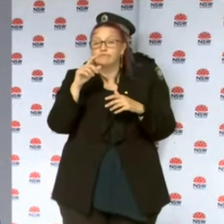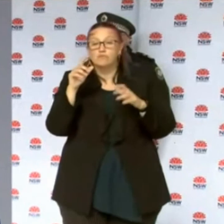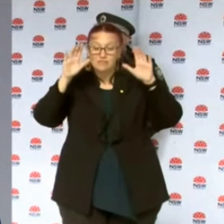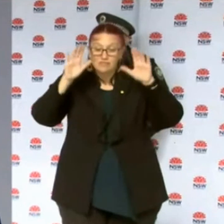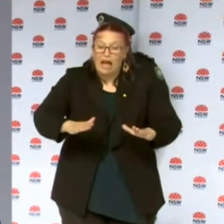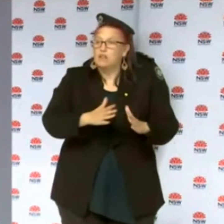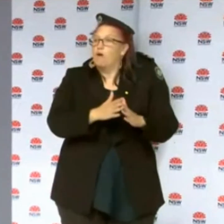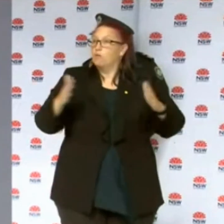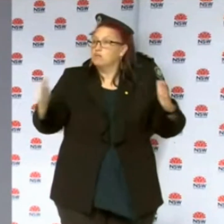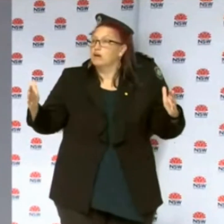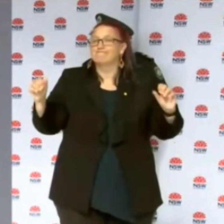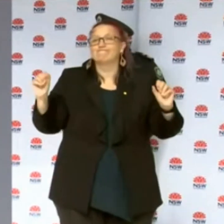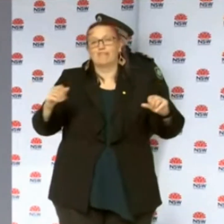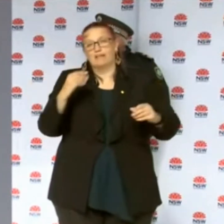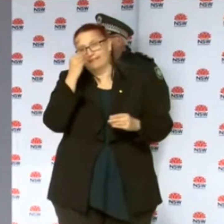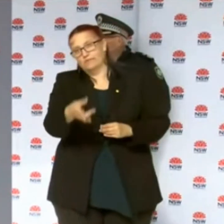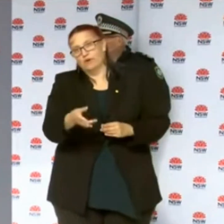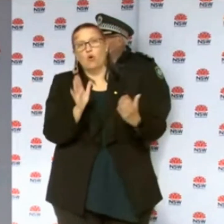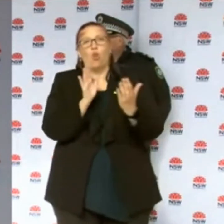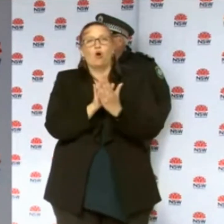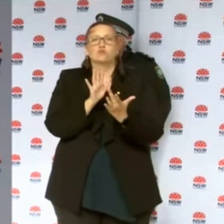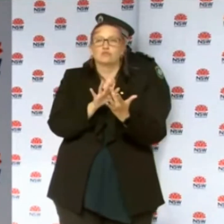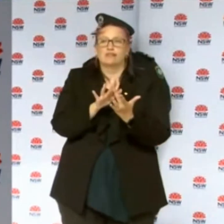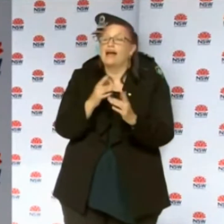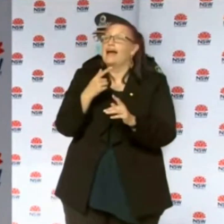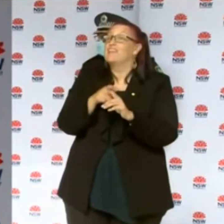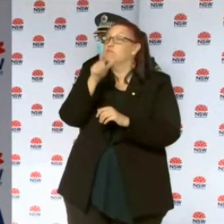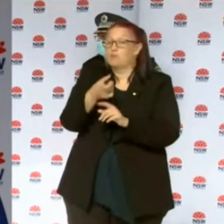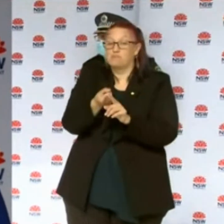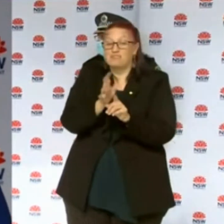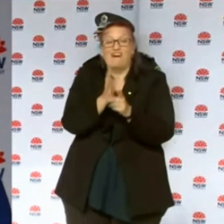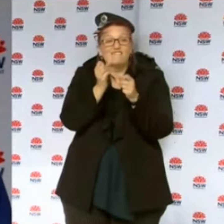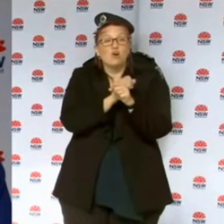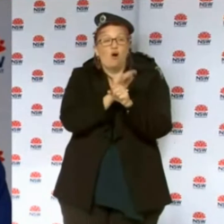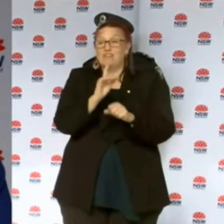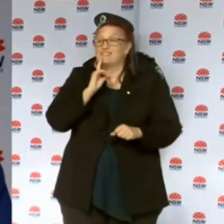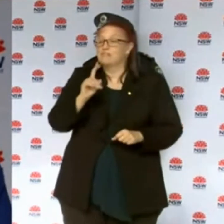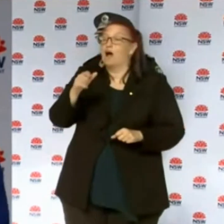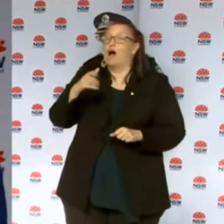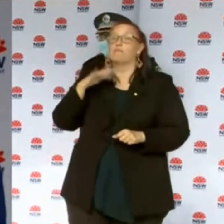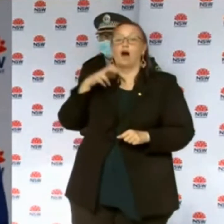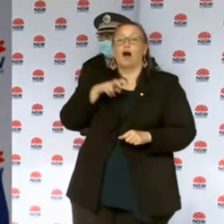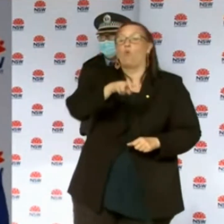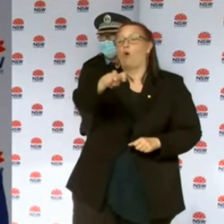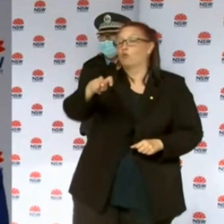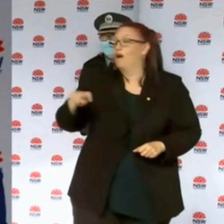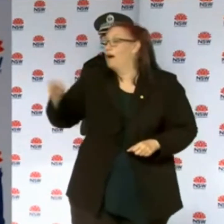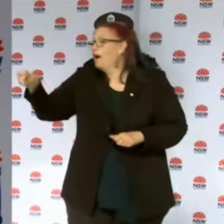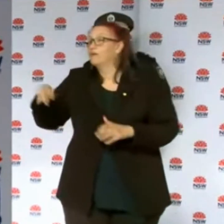duration of that time. And the individual themselves indicated that they did move around